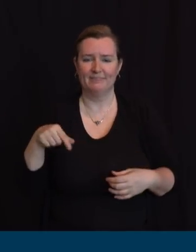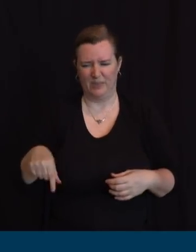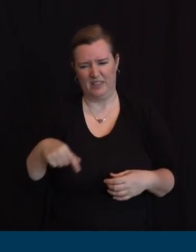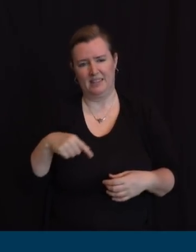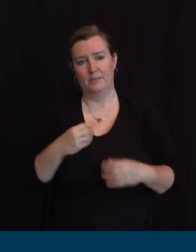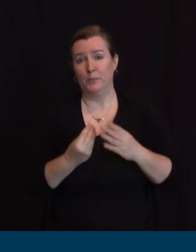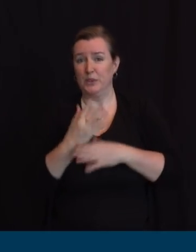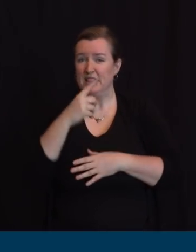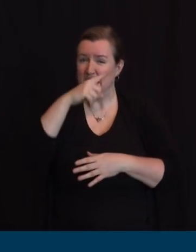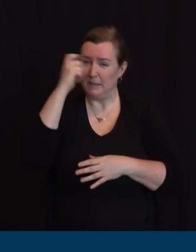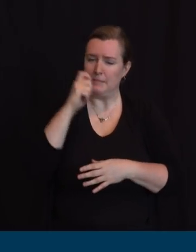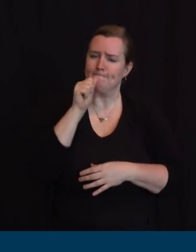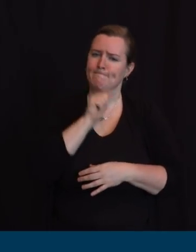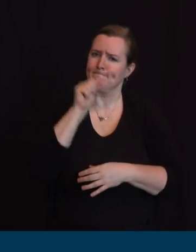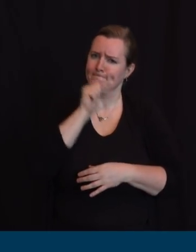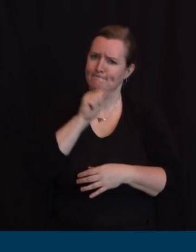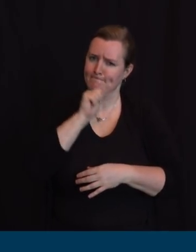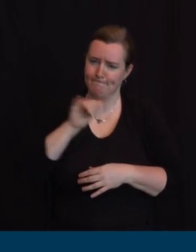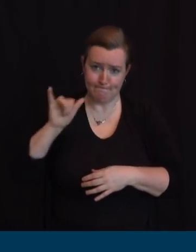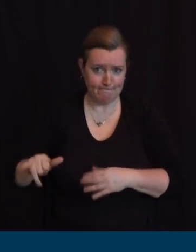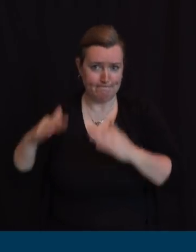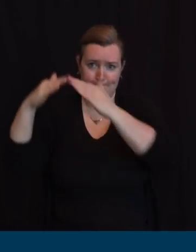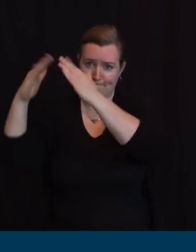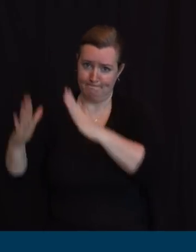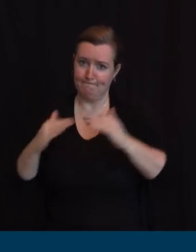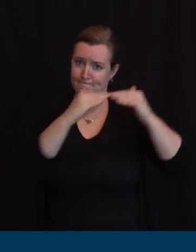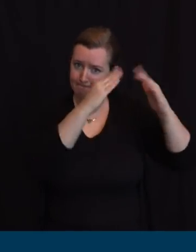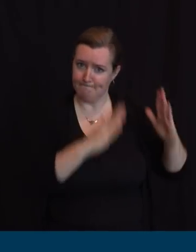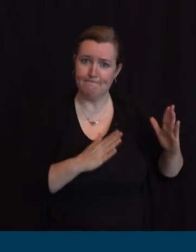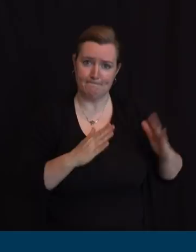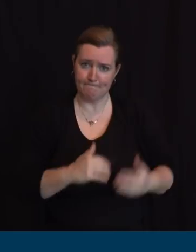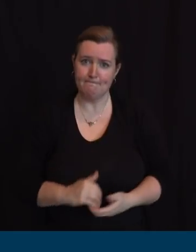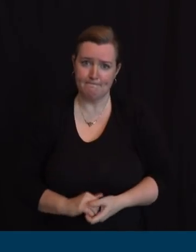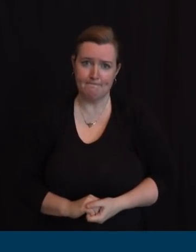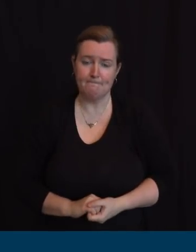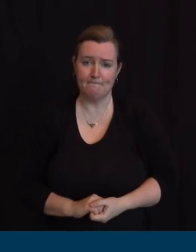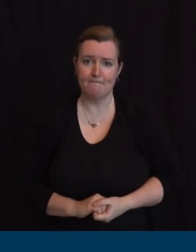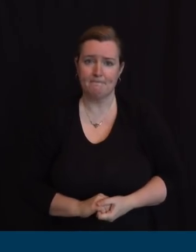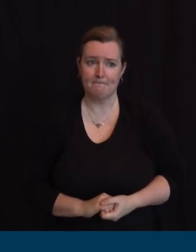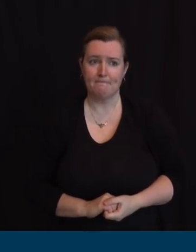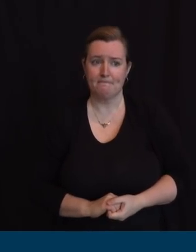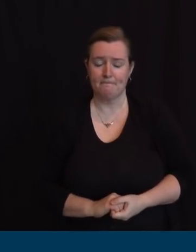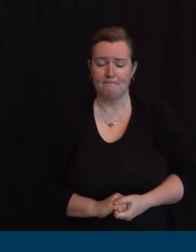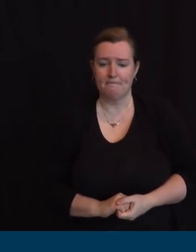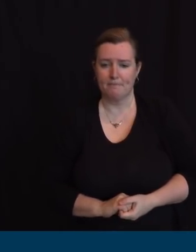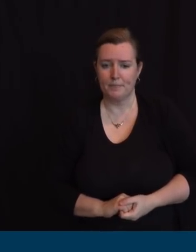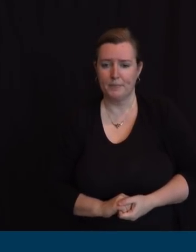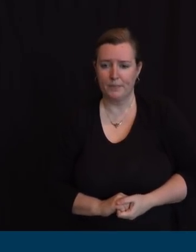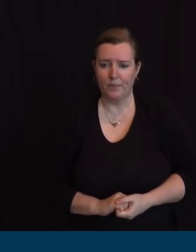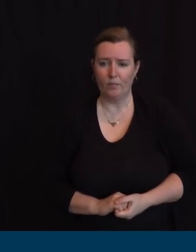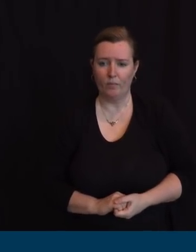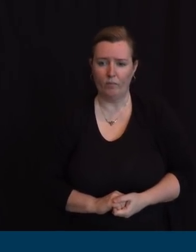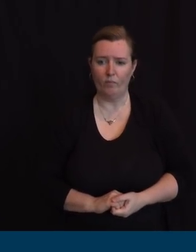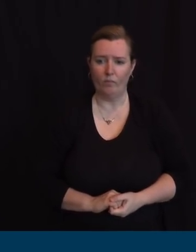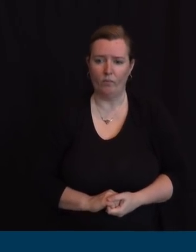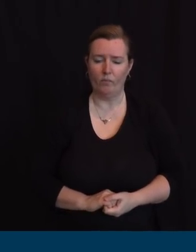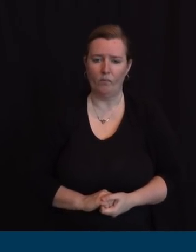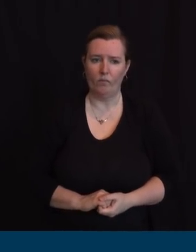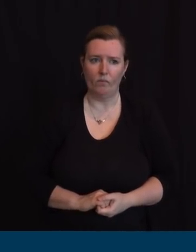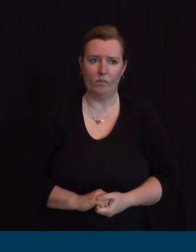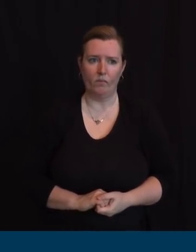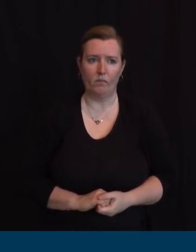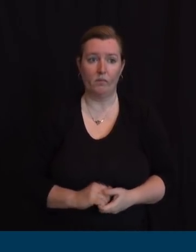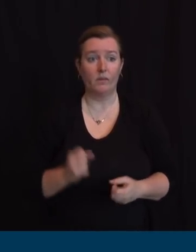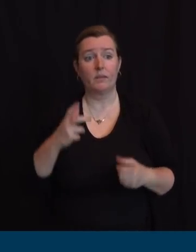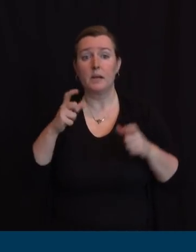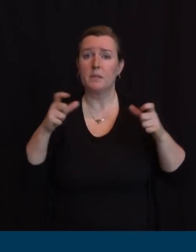back of this. We owe you an answer this week, and it's not going to be today, so I can save the questions on school. And I